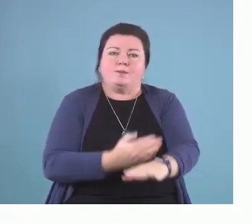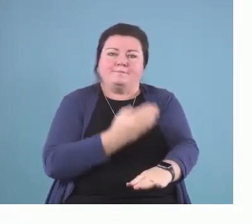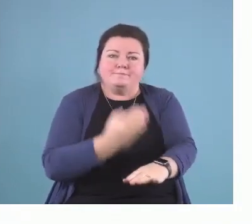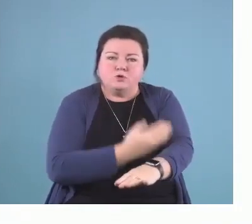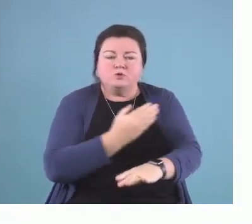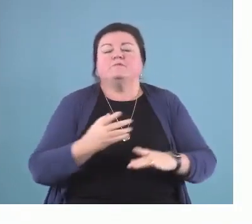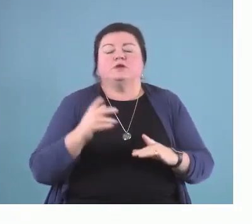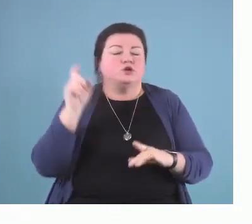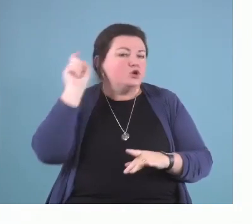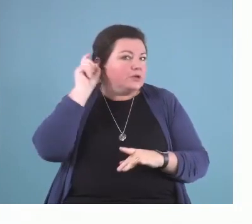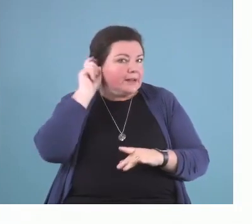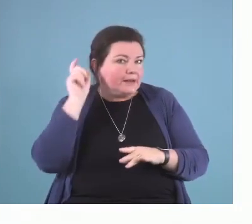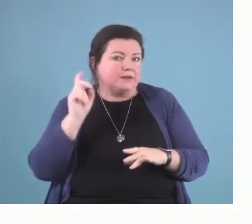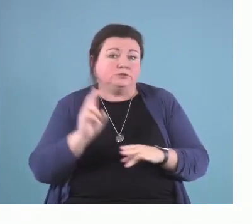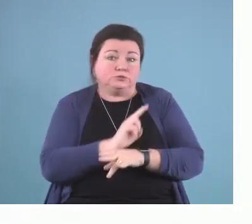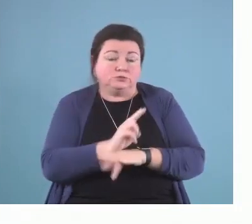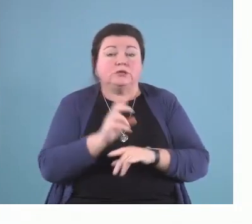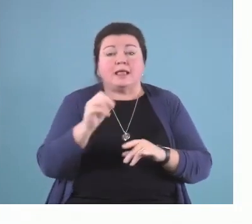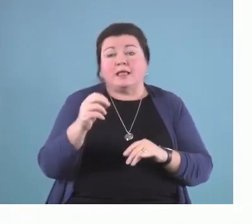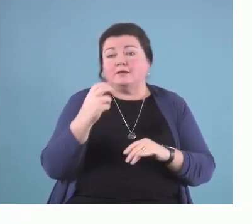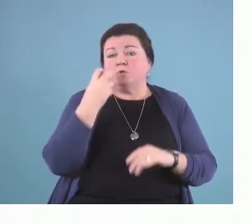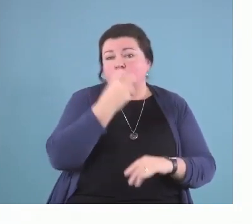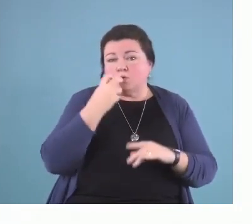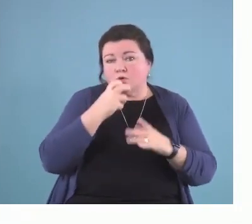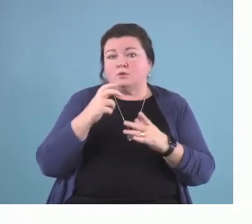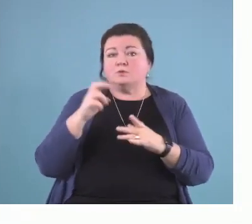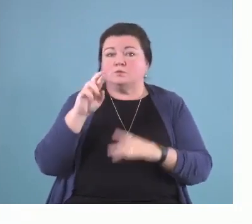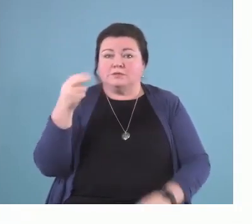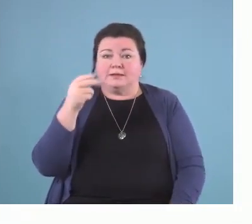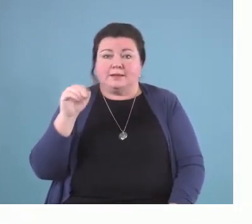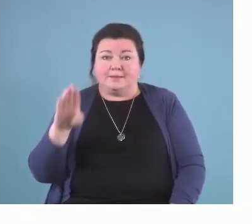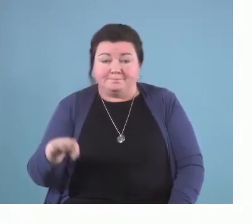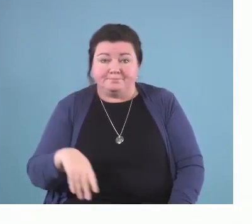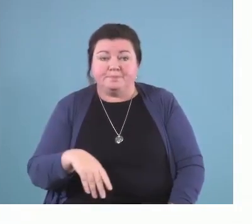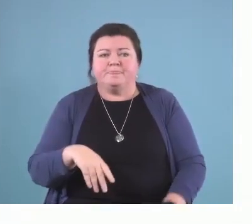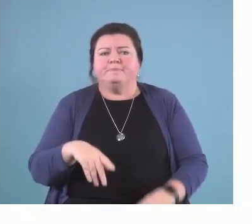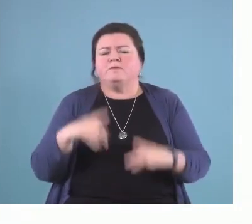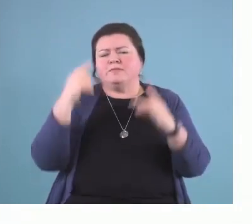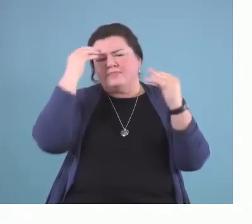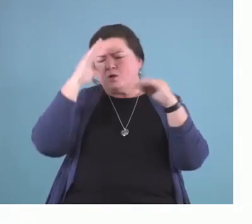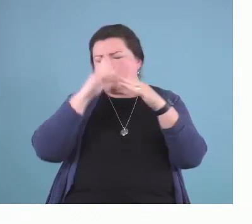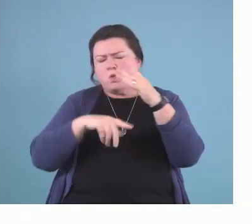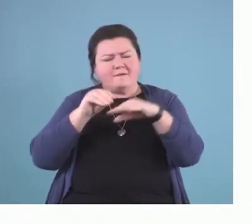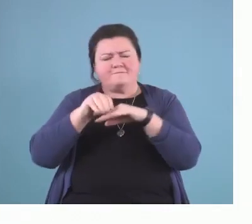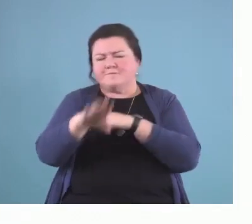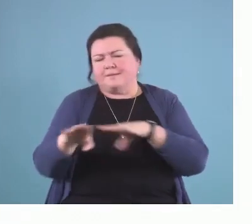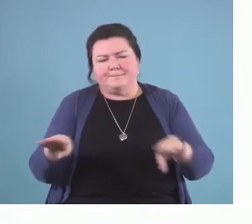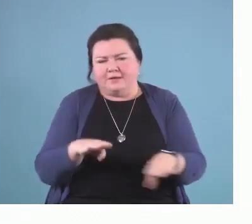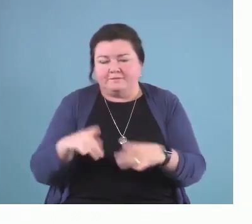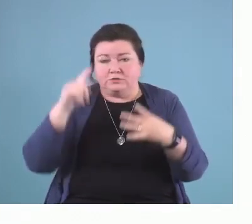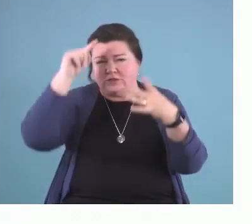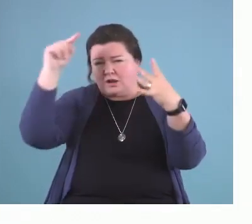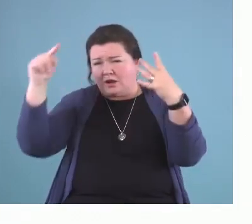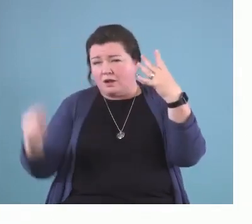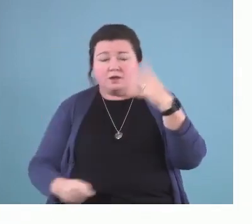in adult oral rehabilitation. So, they looked at all the factors that were affecting the behavior and then they use the